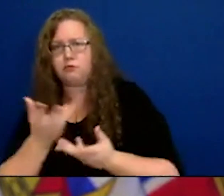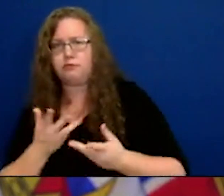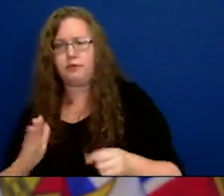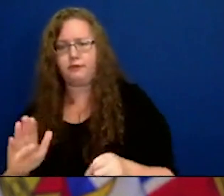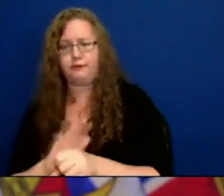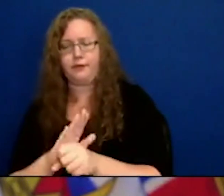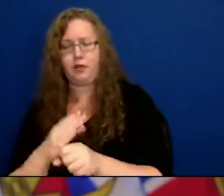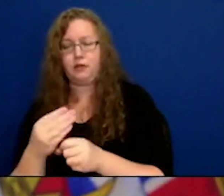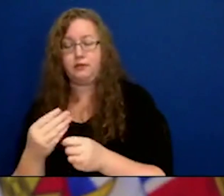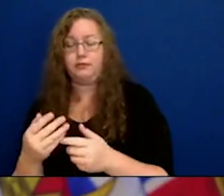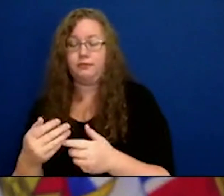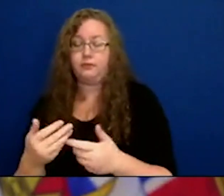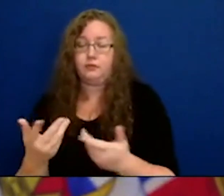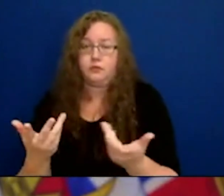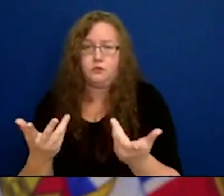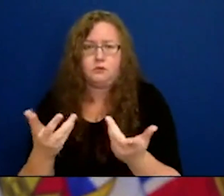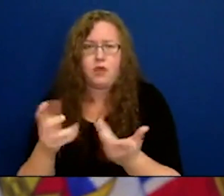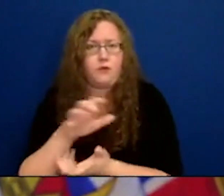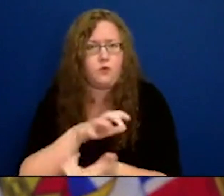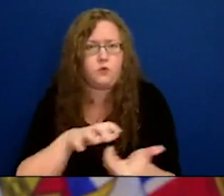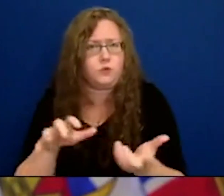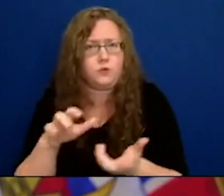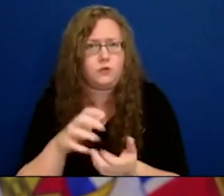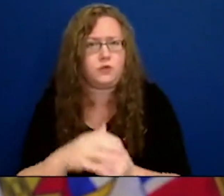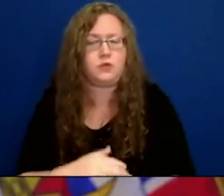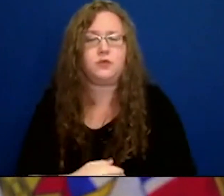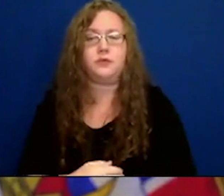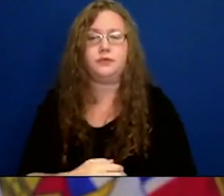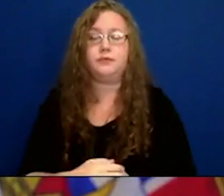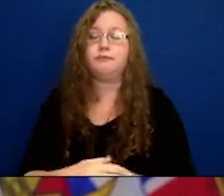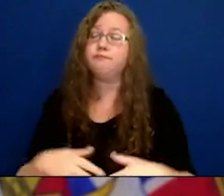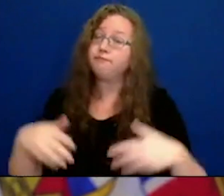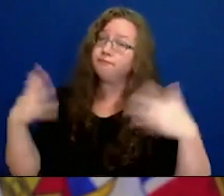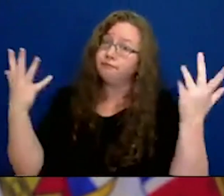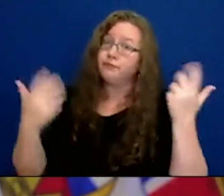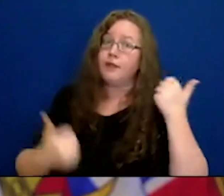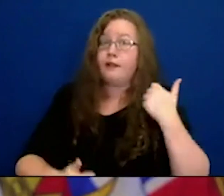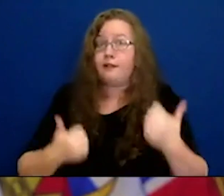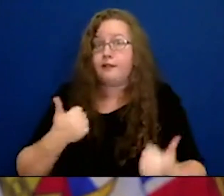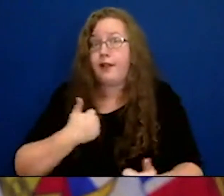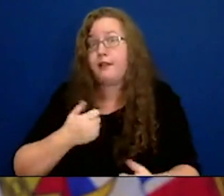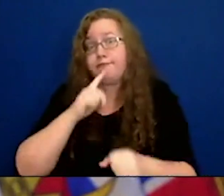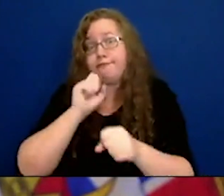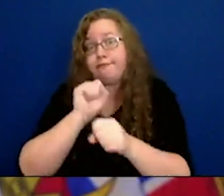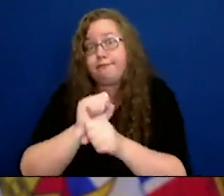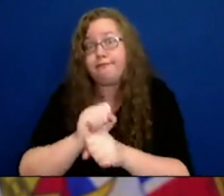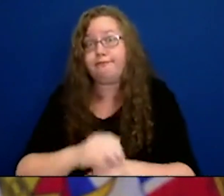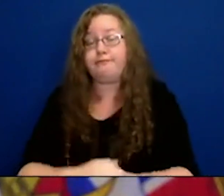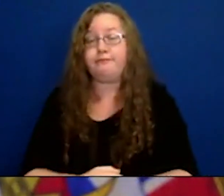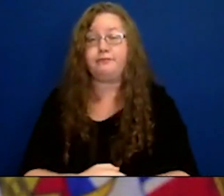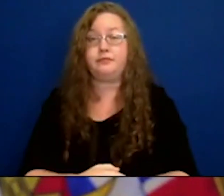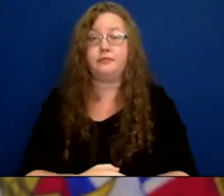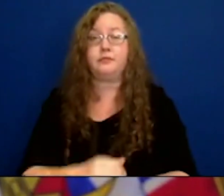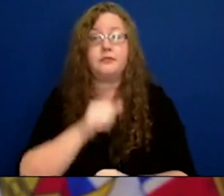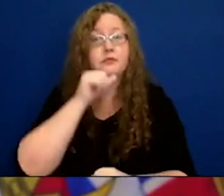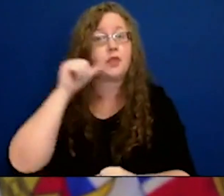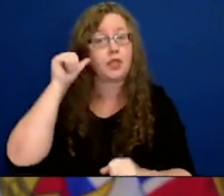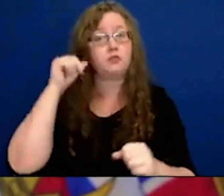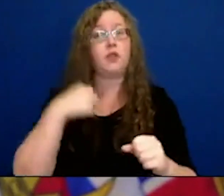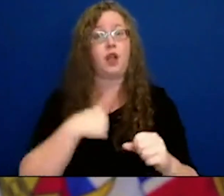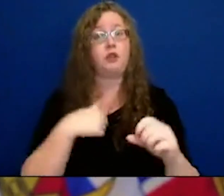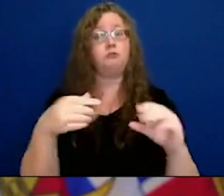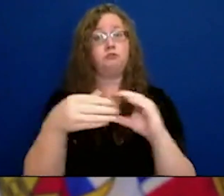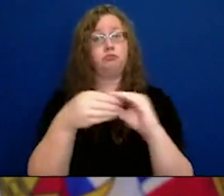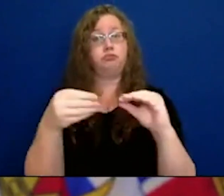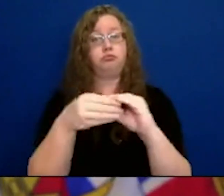is what it is. I believe I said yesterday and sometimes perhaps I don't say it quite the way I meant to but